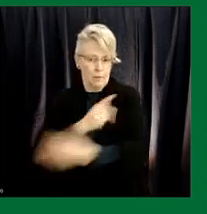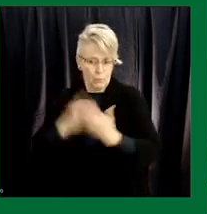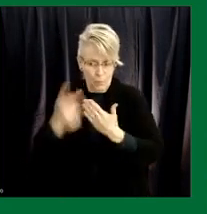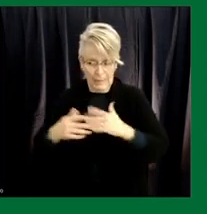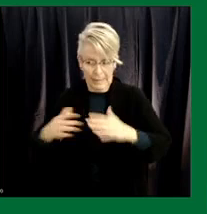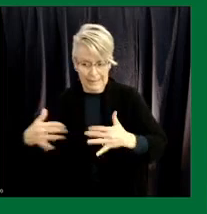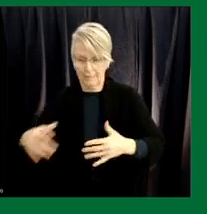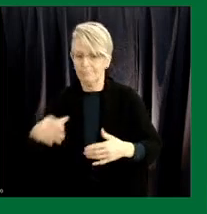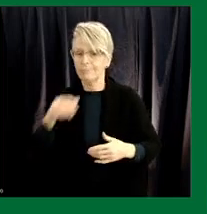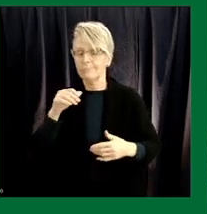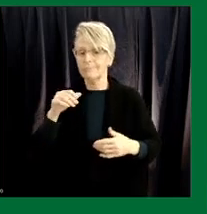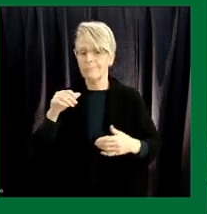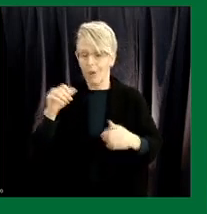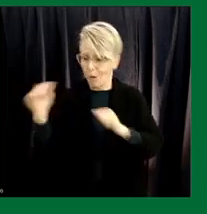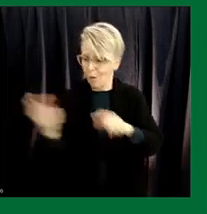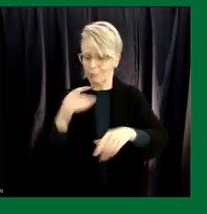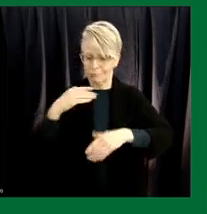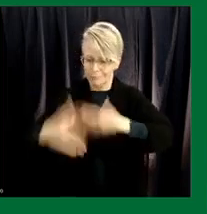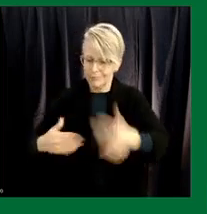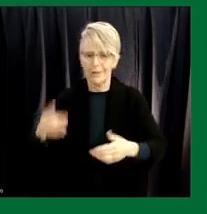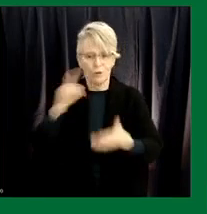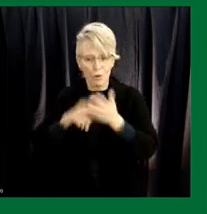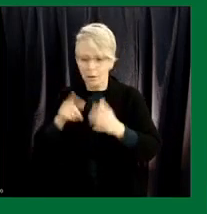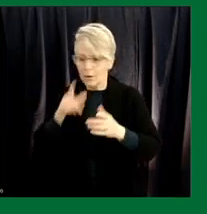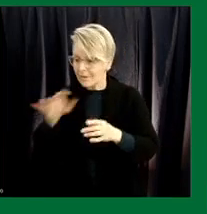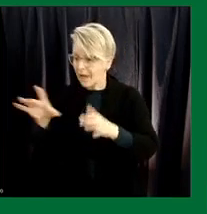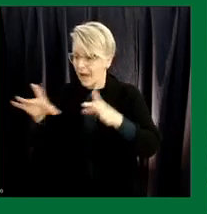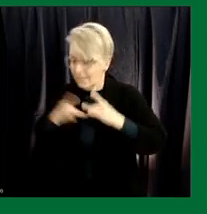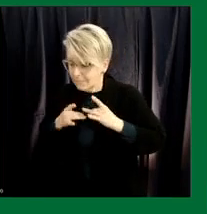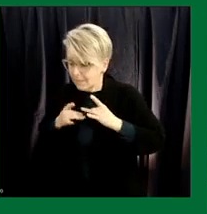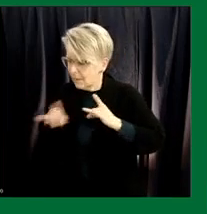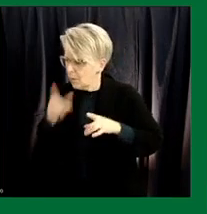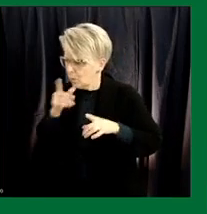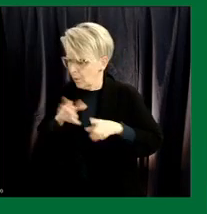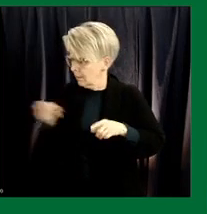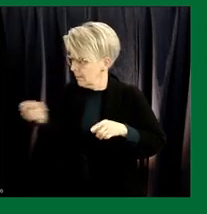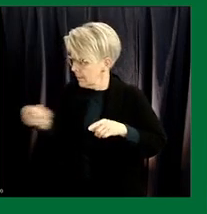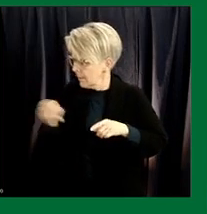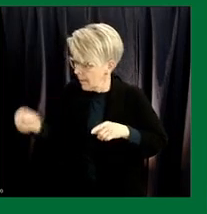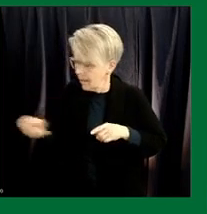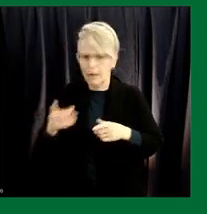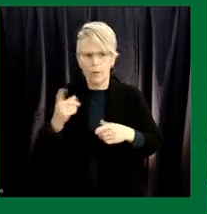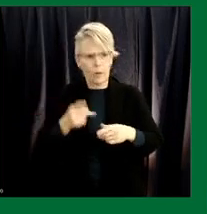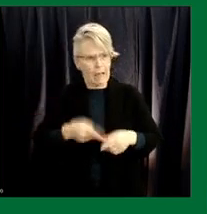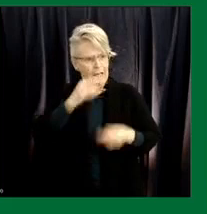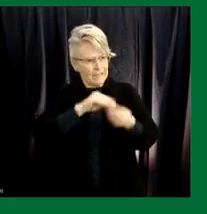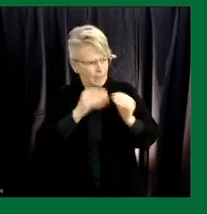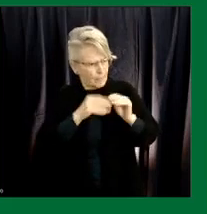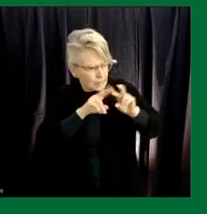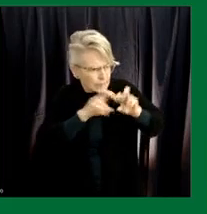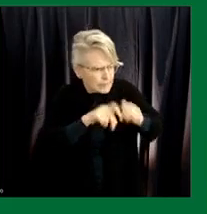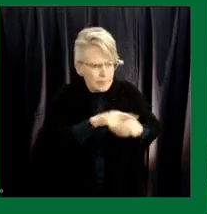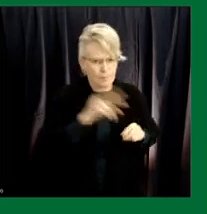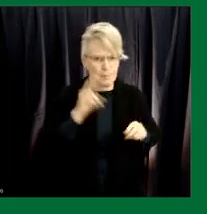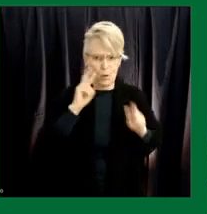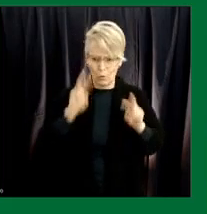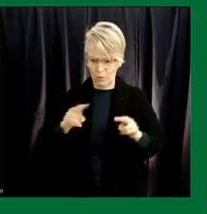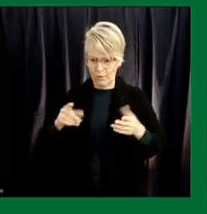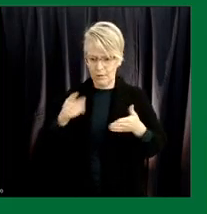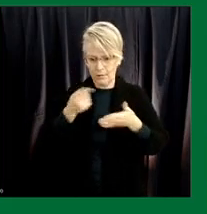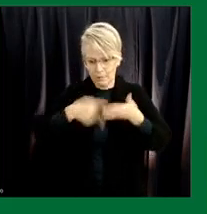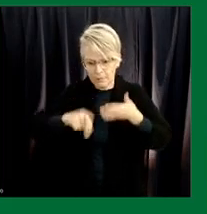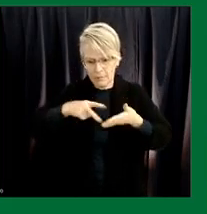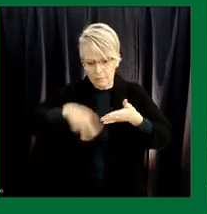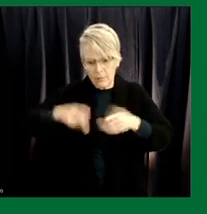staff having to do contact tracing and clinical management of high number of cases but really focusing on over the next weeks and months